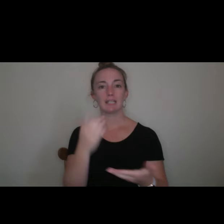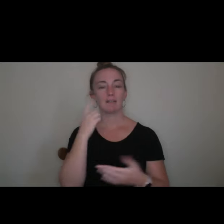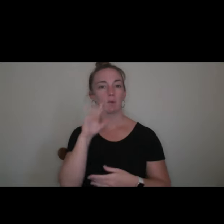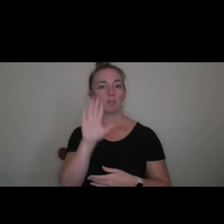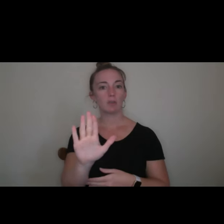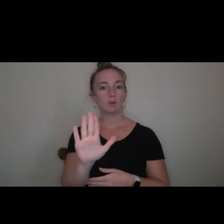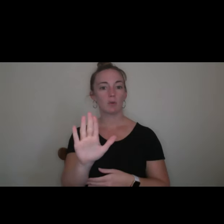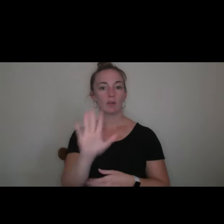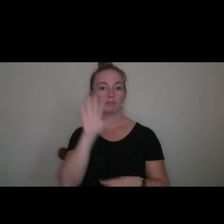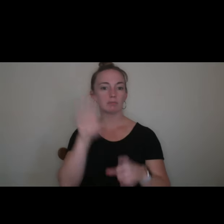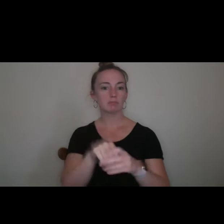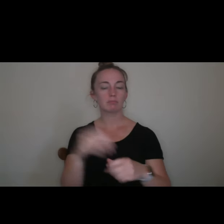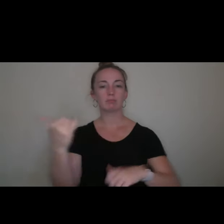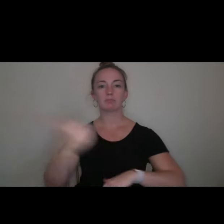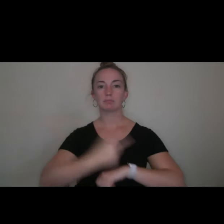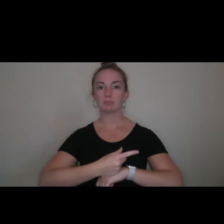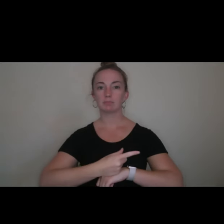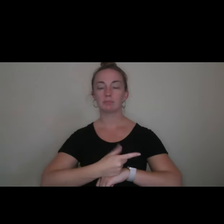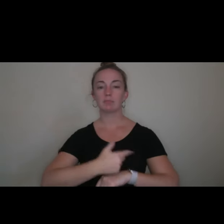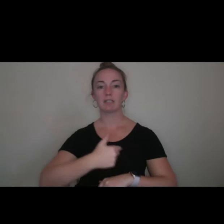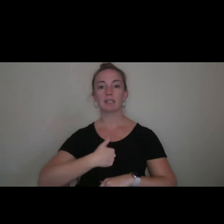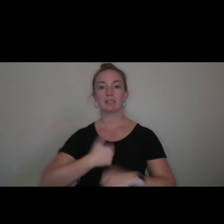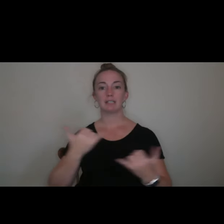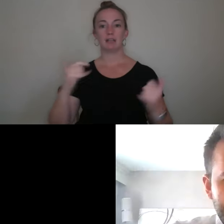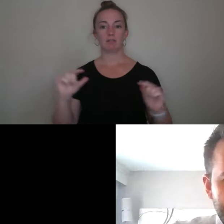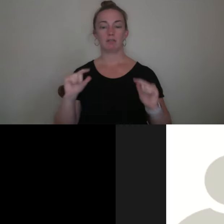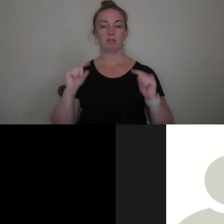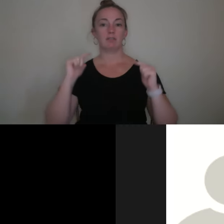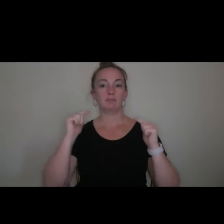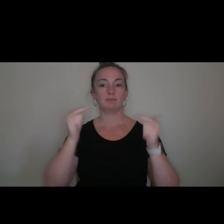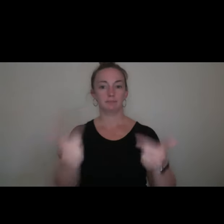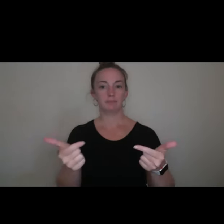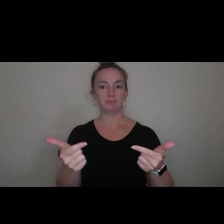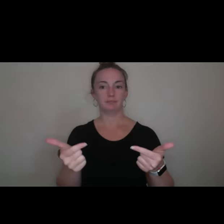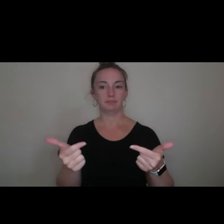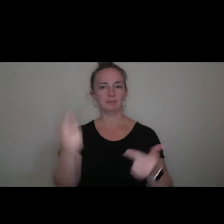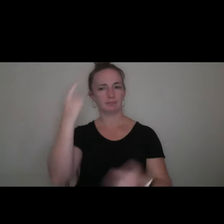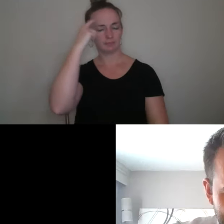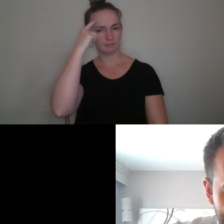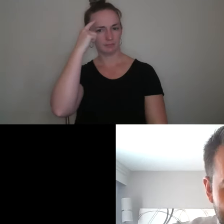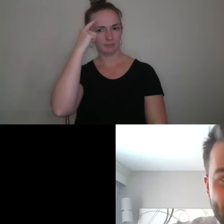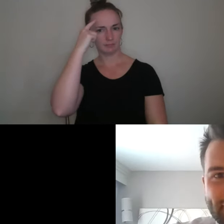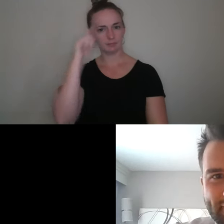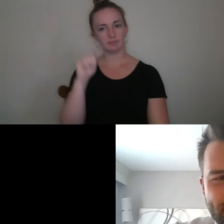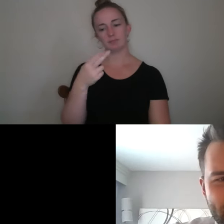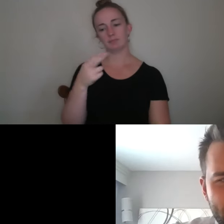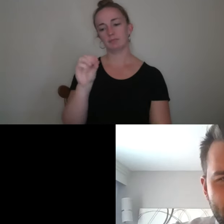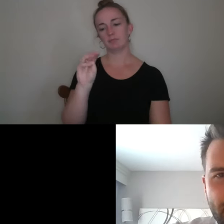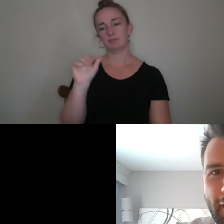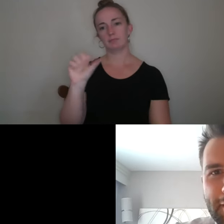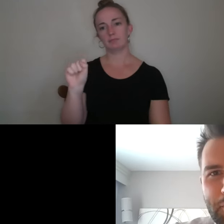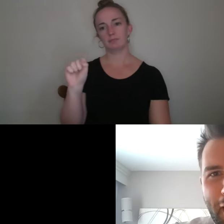engagement today. And I will now pass things over, I think, to Thomas Becker.